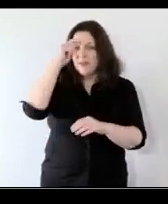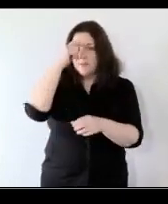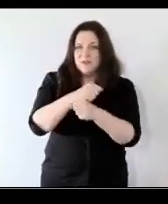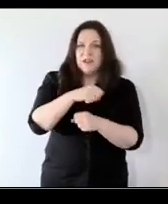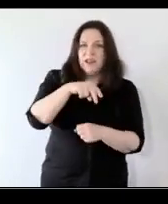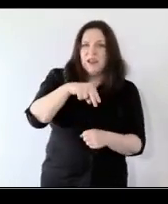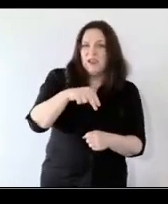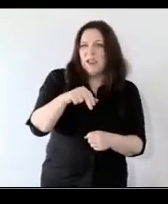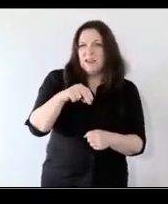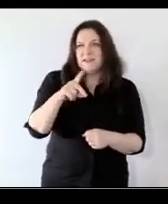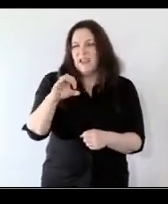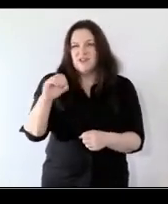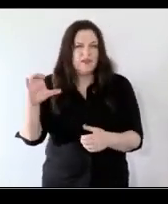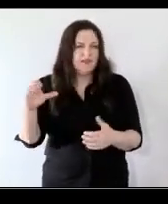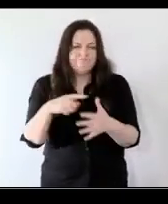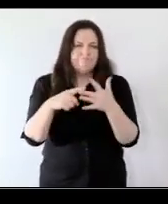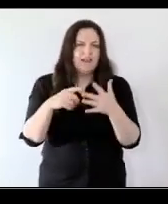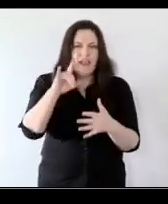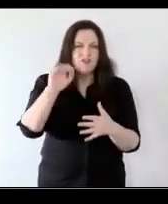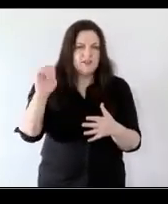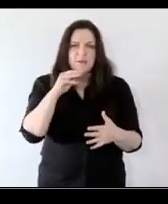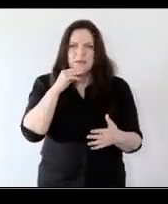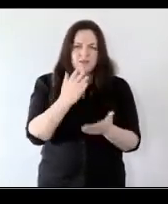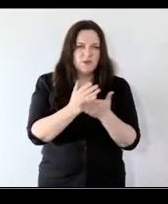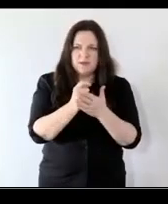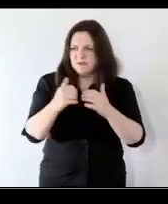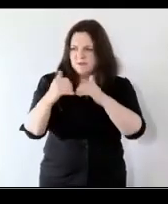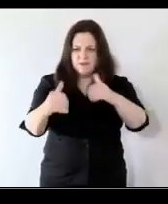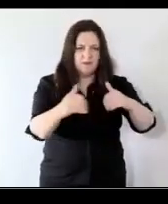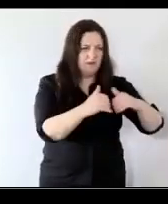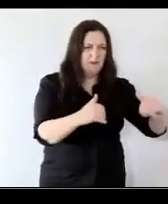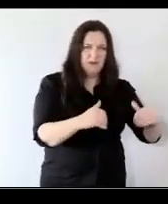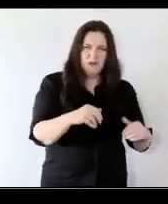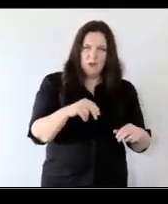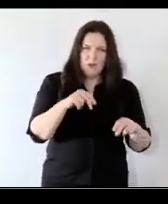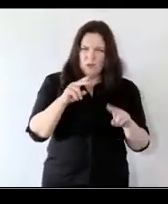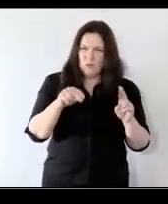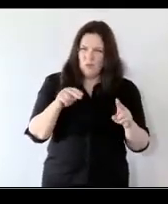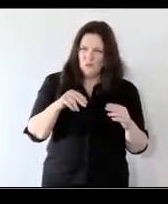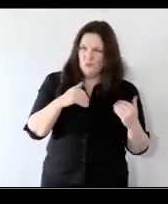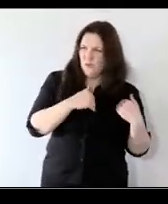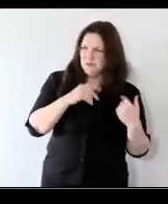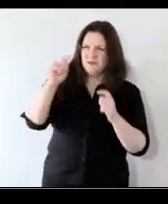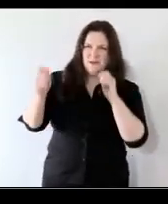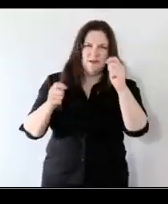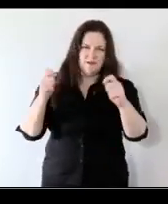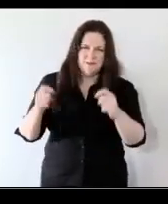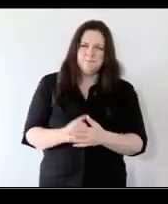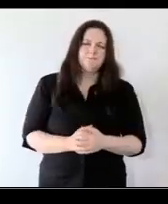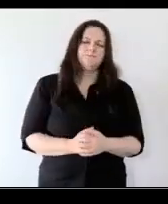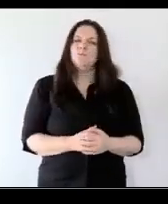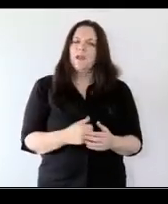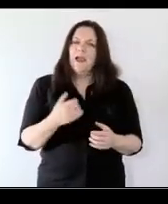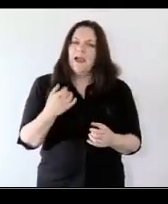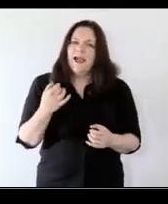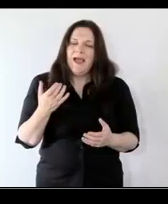hse constant uh interrupts relationships by casting people in new stroke newish roles amiri asks how can